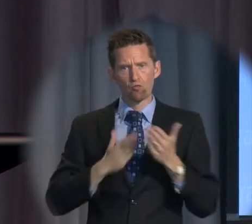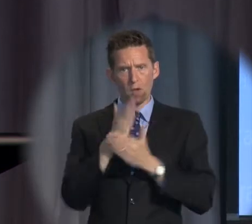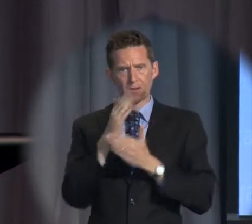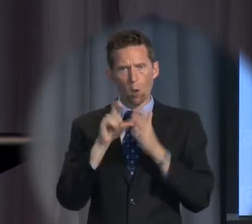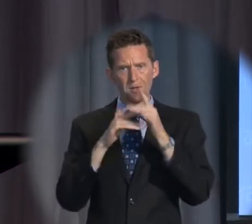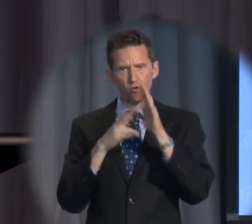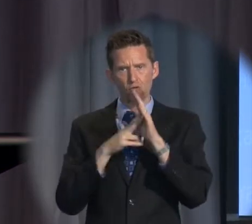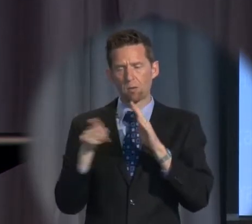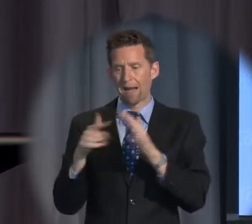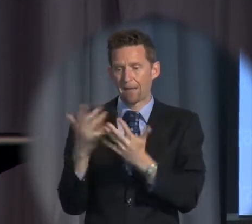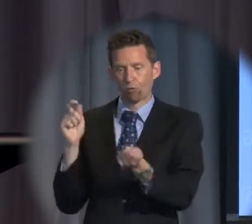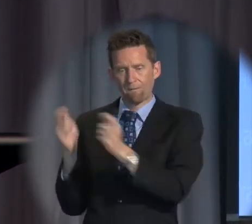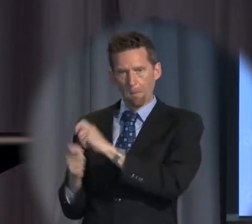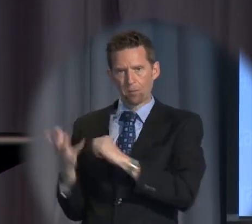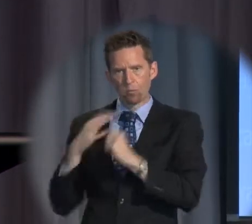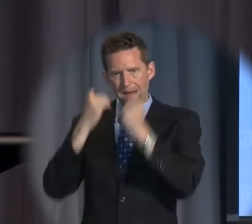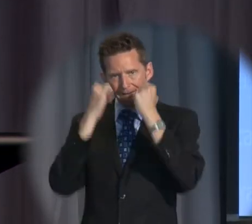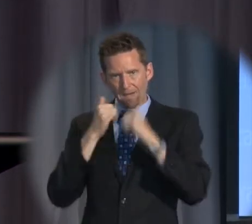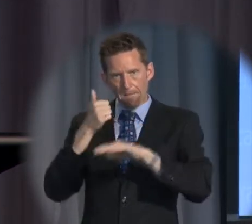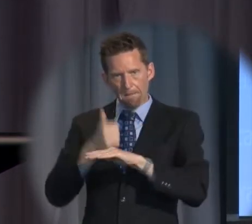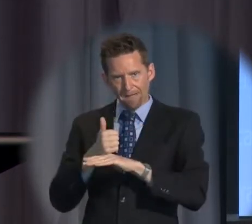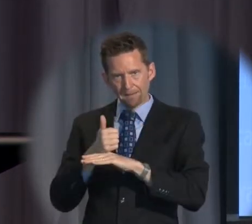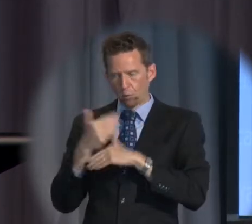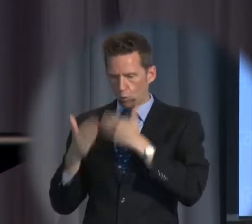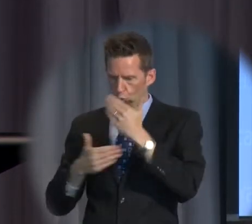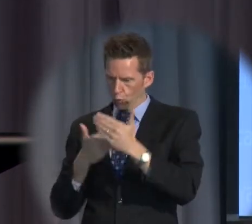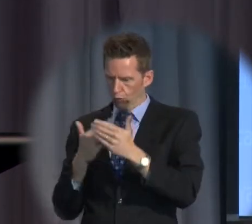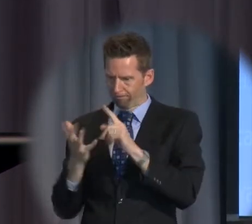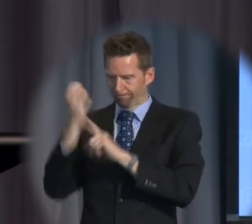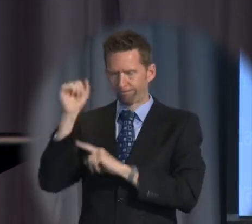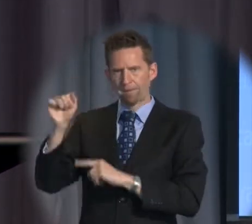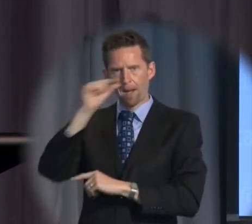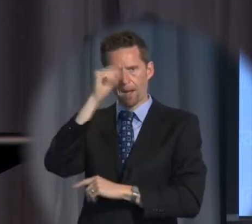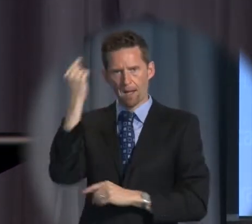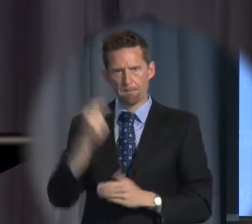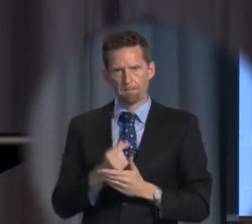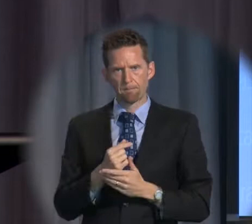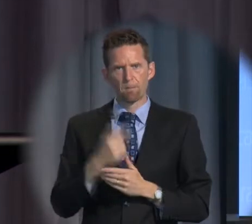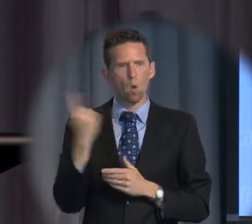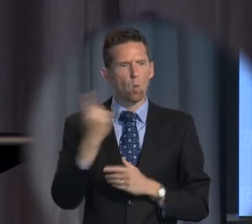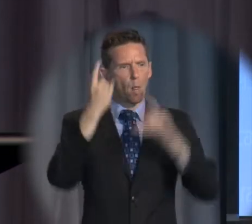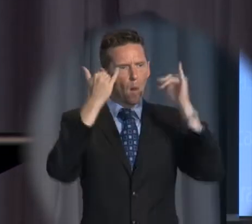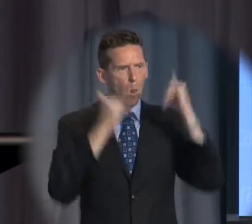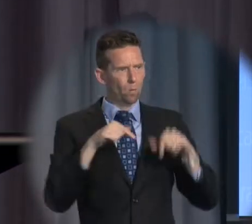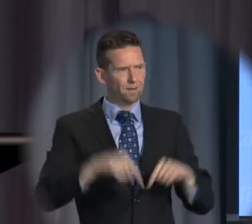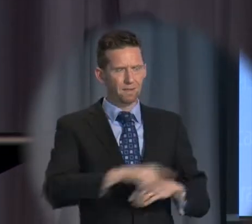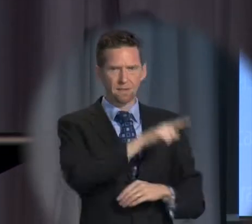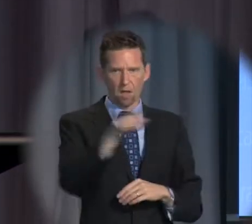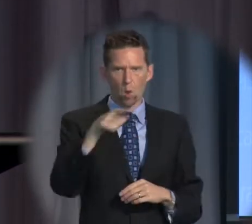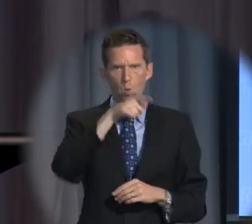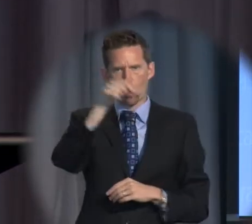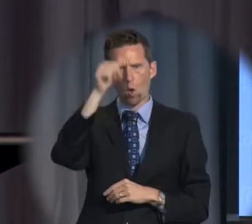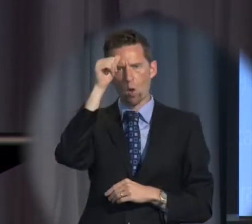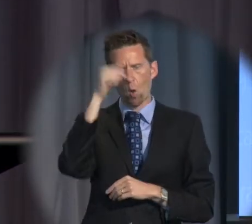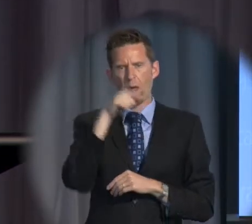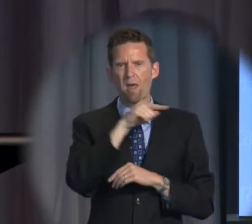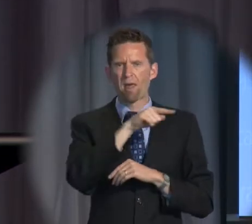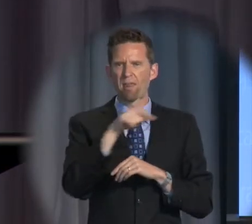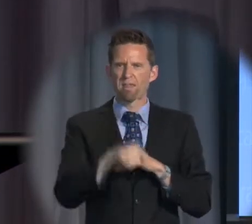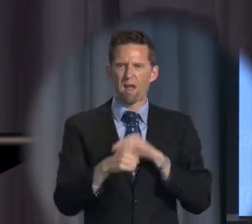be evidence-based and necessary and proportionate to achieve a legitimate aim. Now for the lawyers here, you'll know that that echoes the